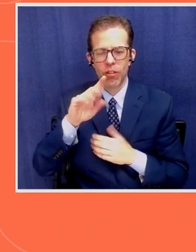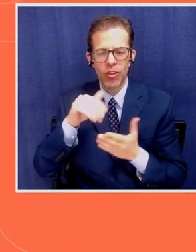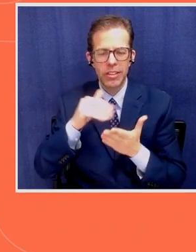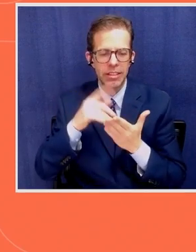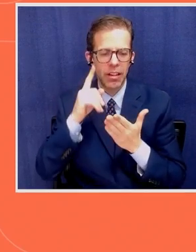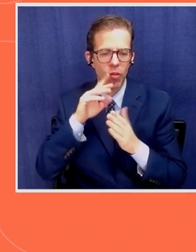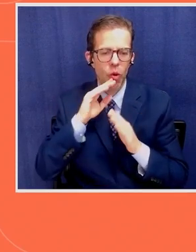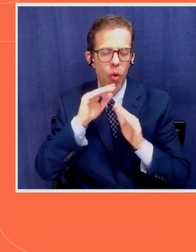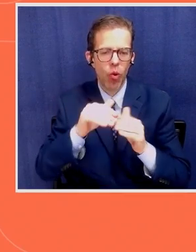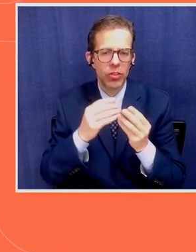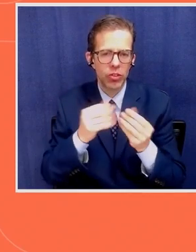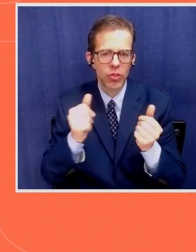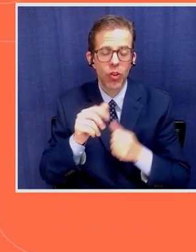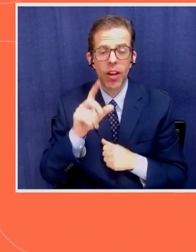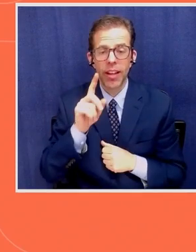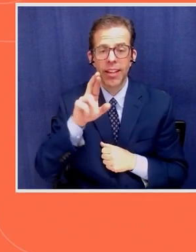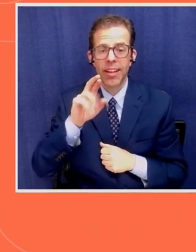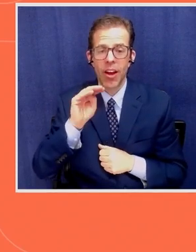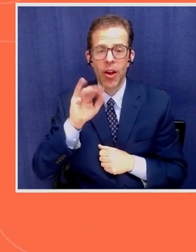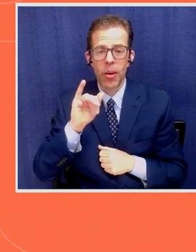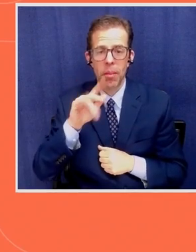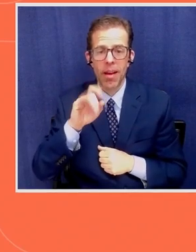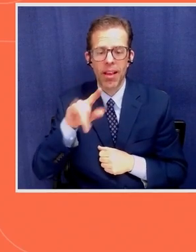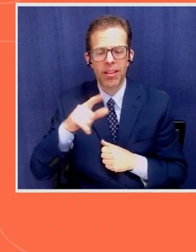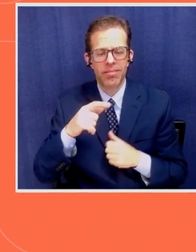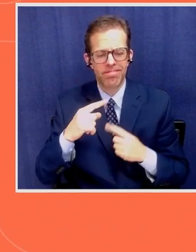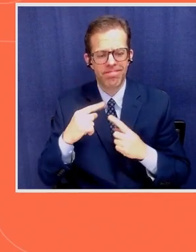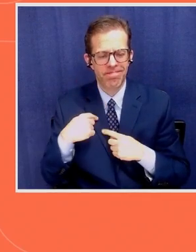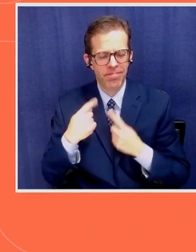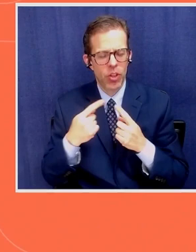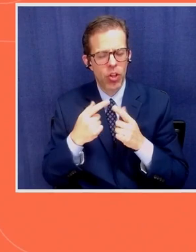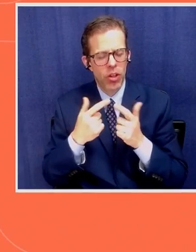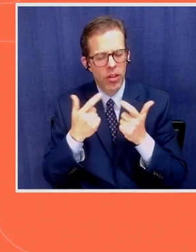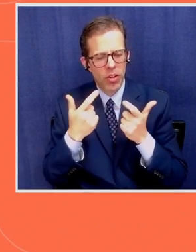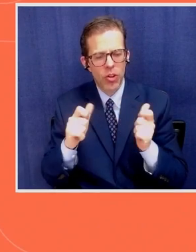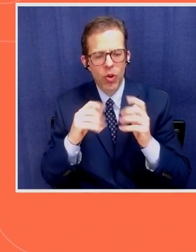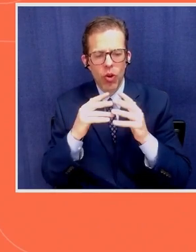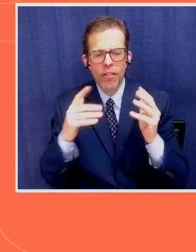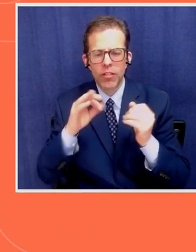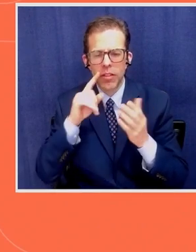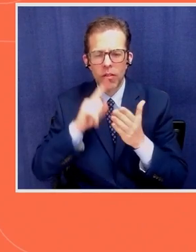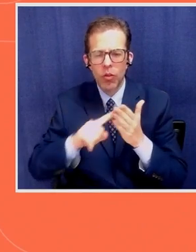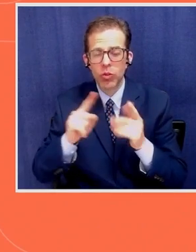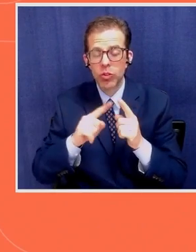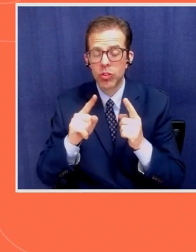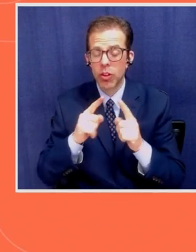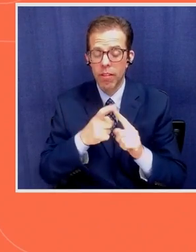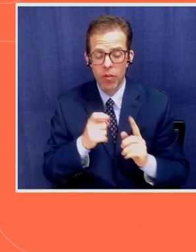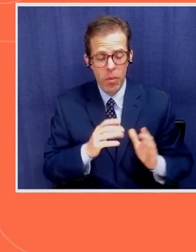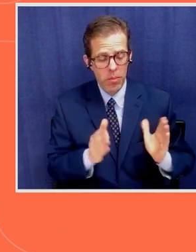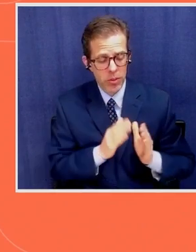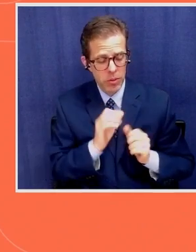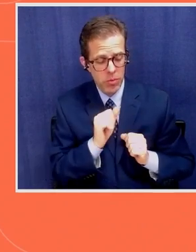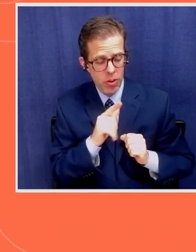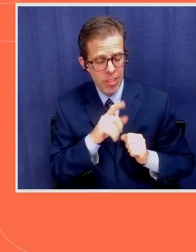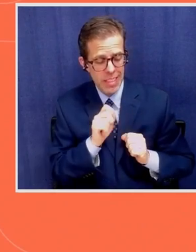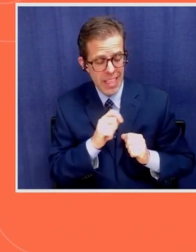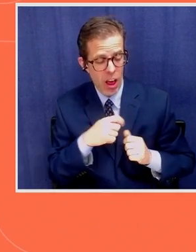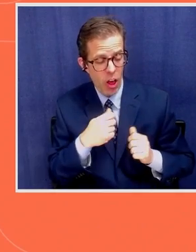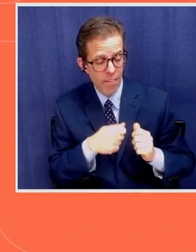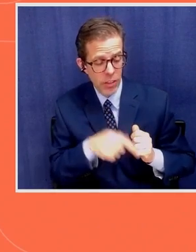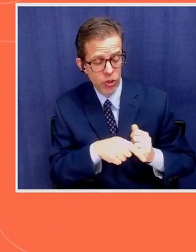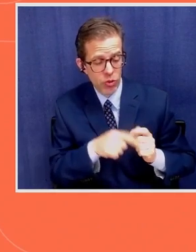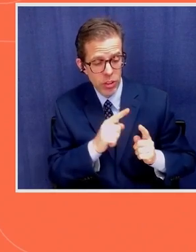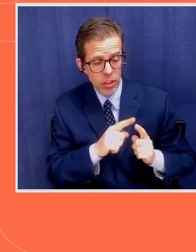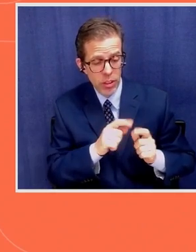Dr. Micheli has led a huge diversity of research from small-scale fishery sustainability to the impacts of